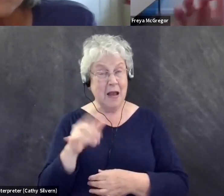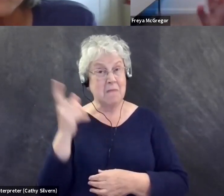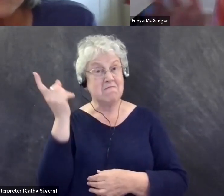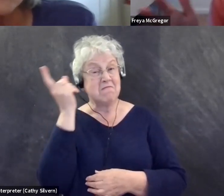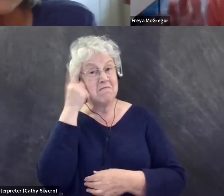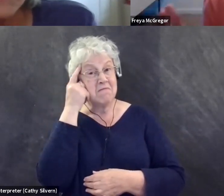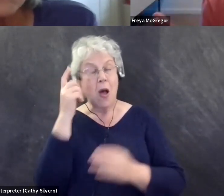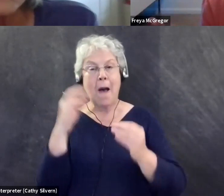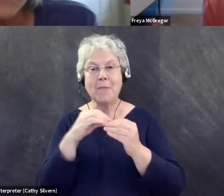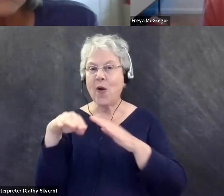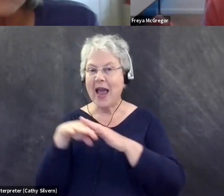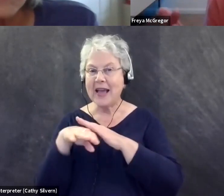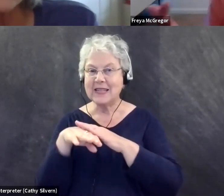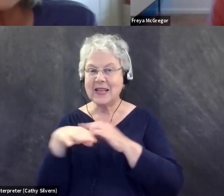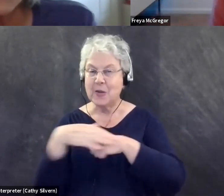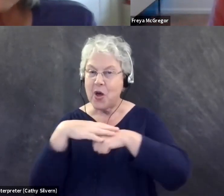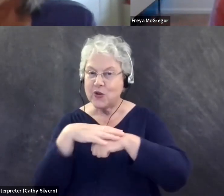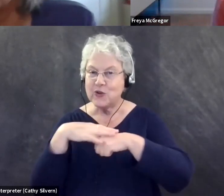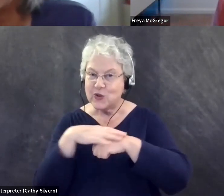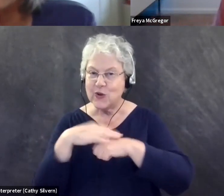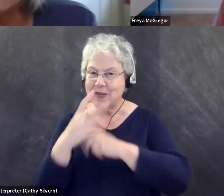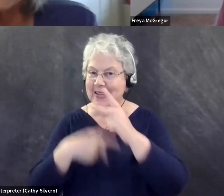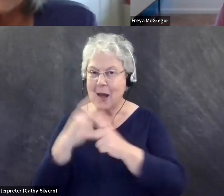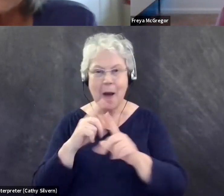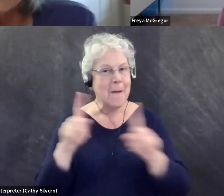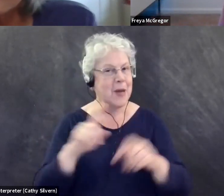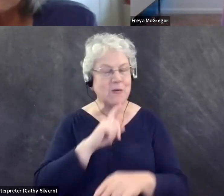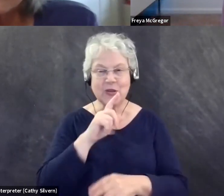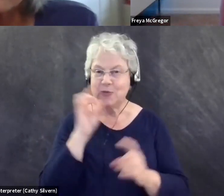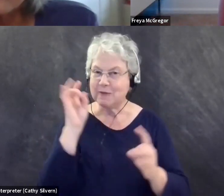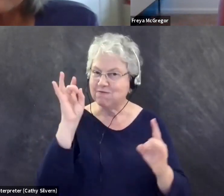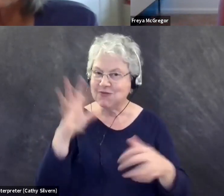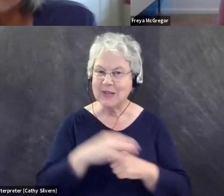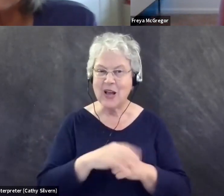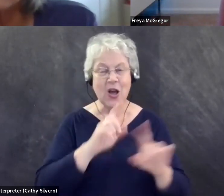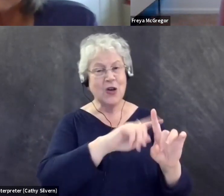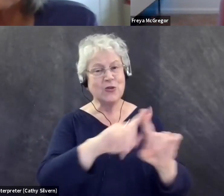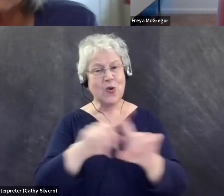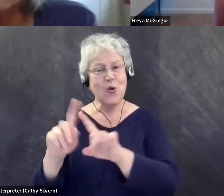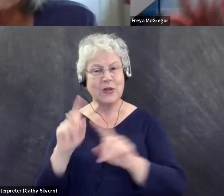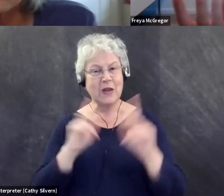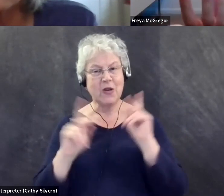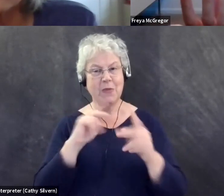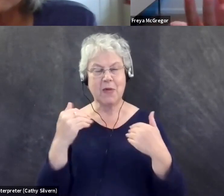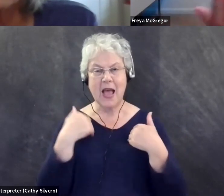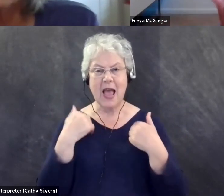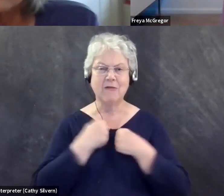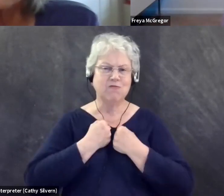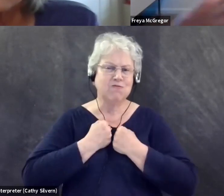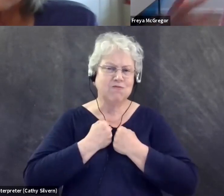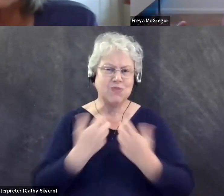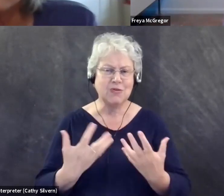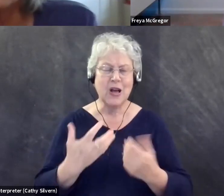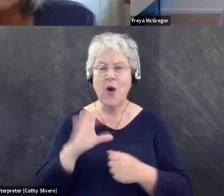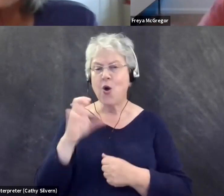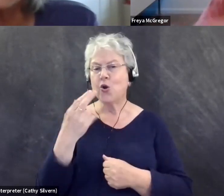the more accessible surface types, but it was noticeably different. So different folks who maybe have chronic fatigue, or maybe they've